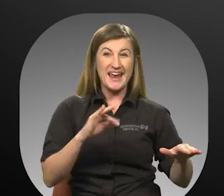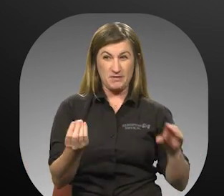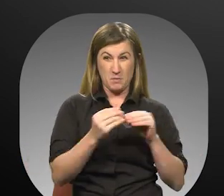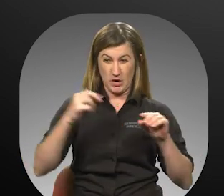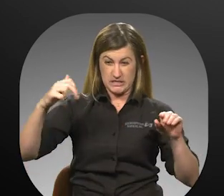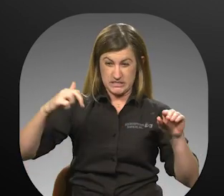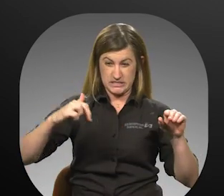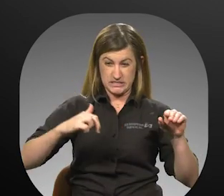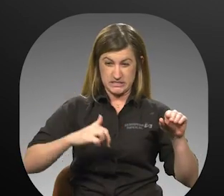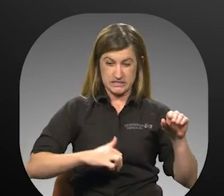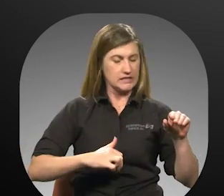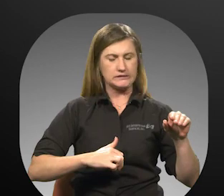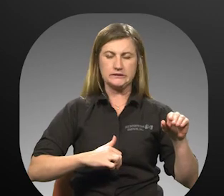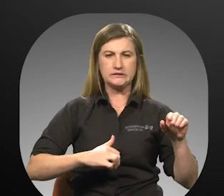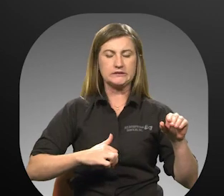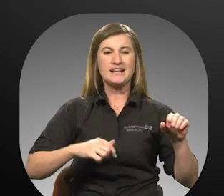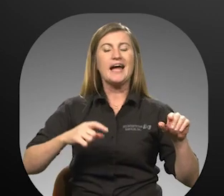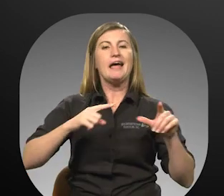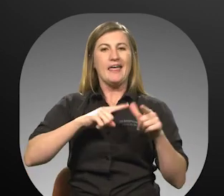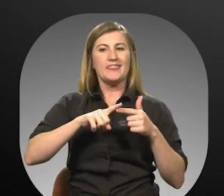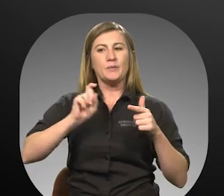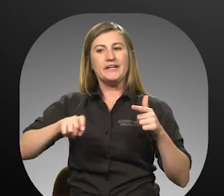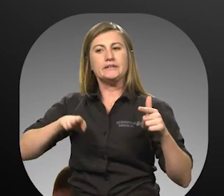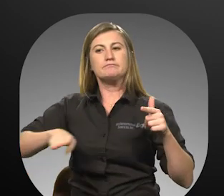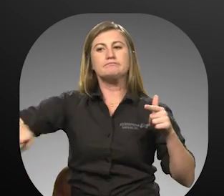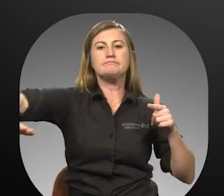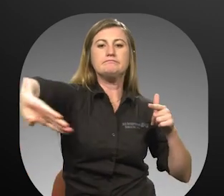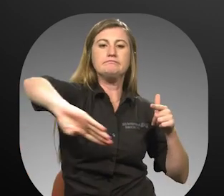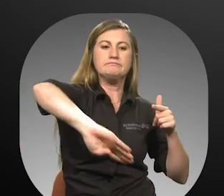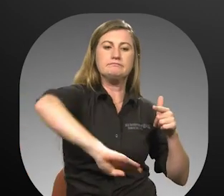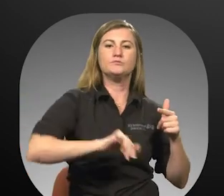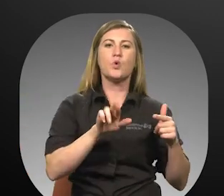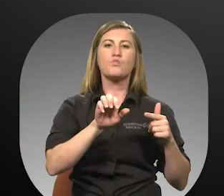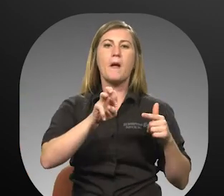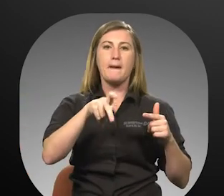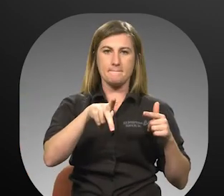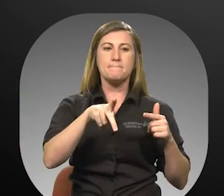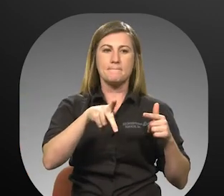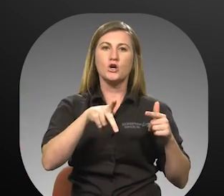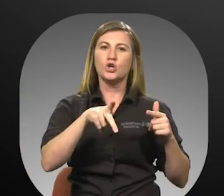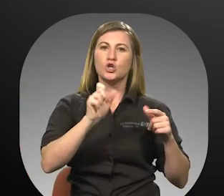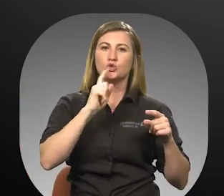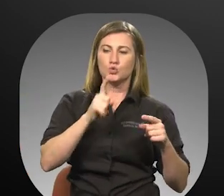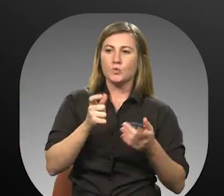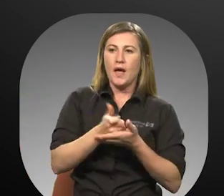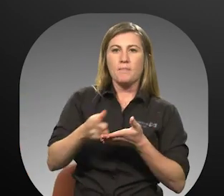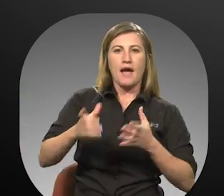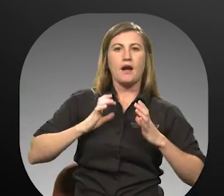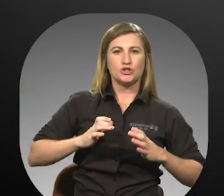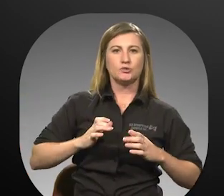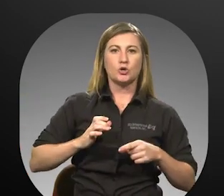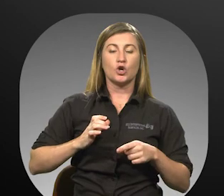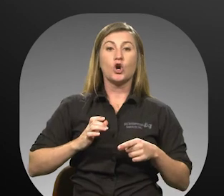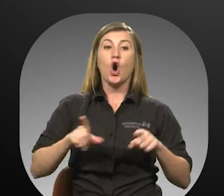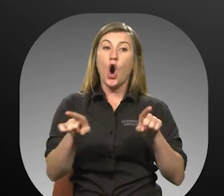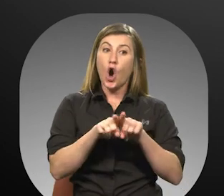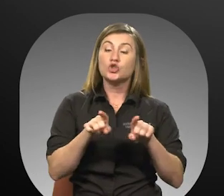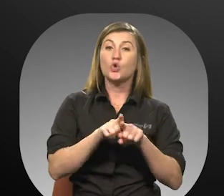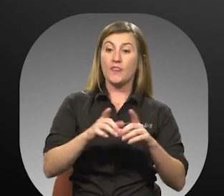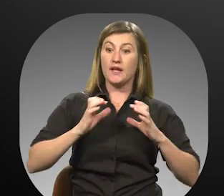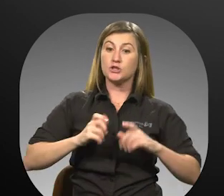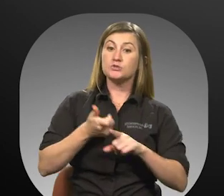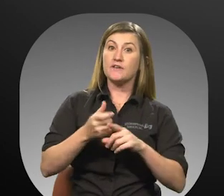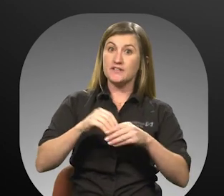negotiate, an accessible ramp must be installed in order to accommodate the customer. In addition, customers in wheelchairs should have an